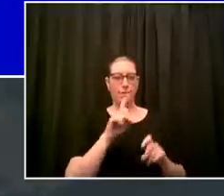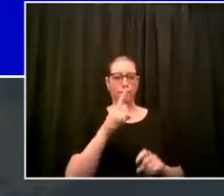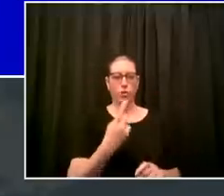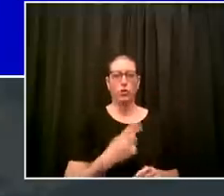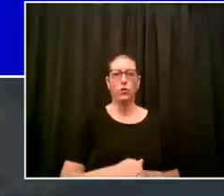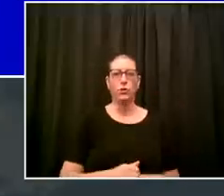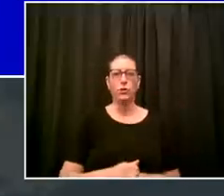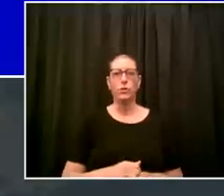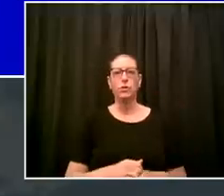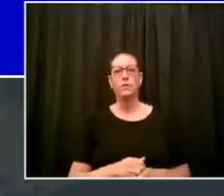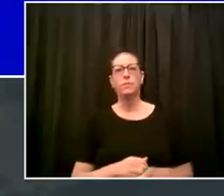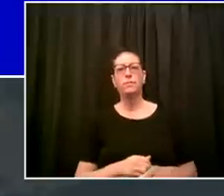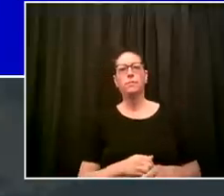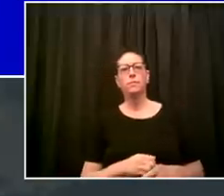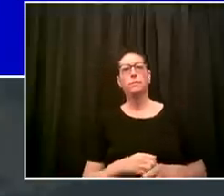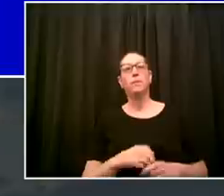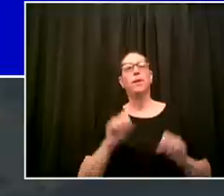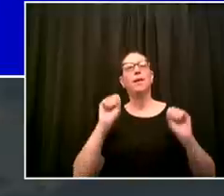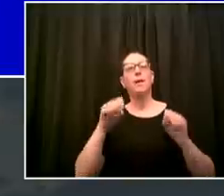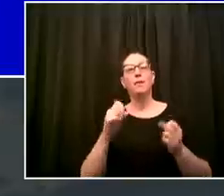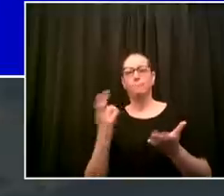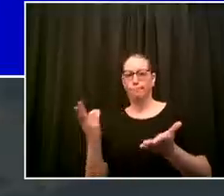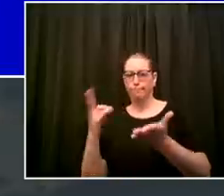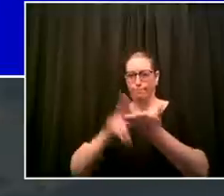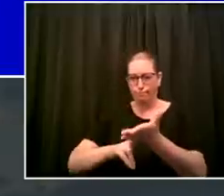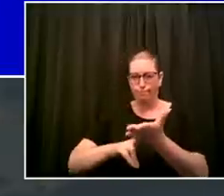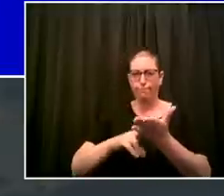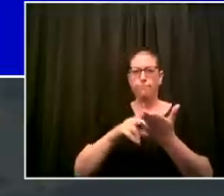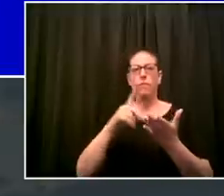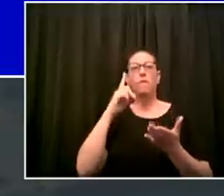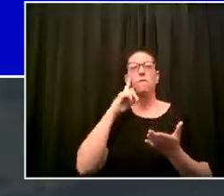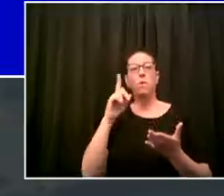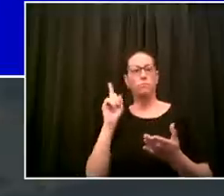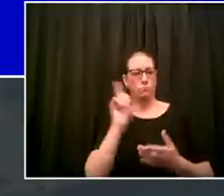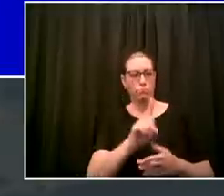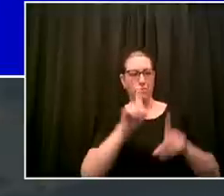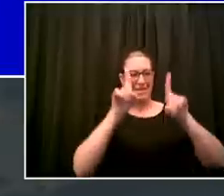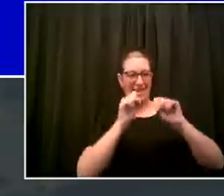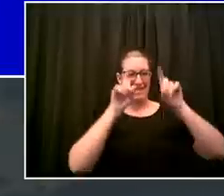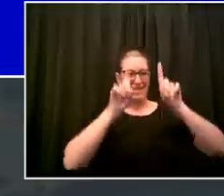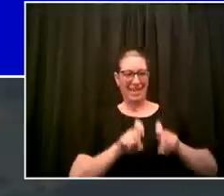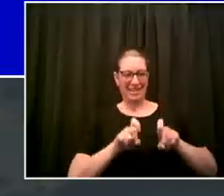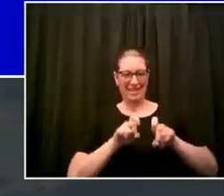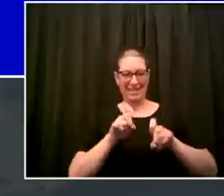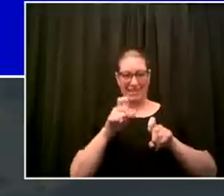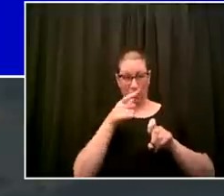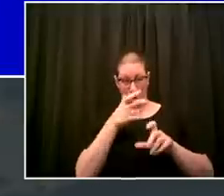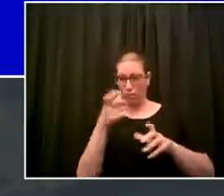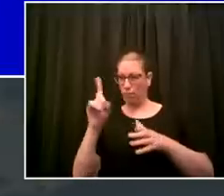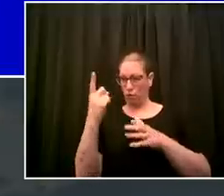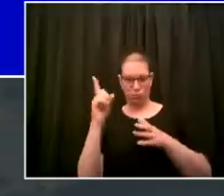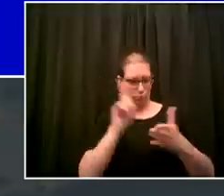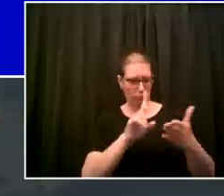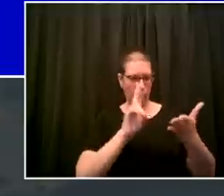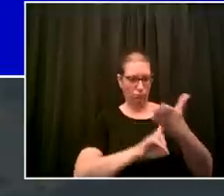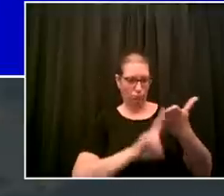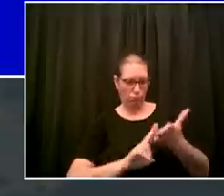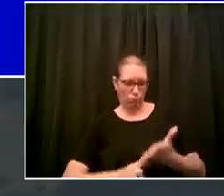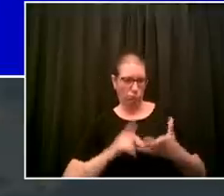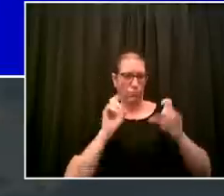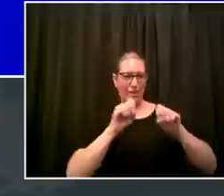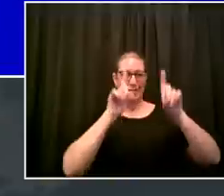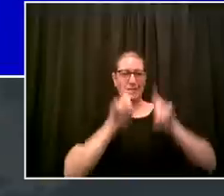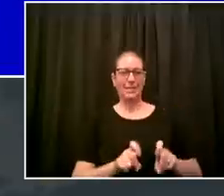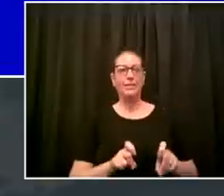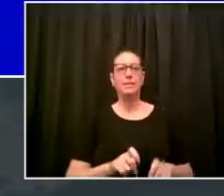and then we're going to reach more and more of our first responders and health care agencies over the coming weeks to sign up